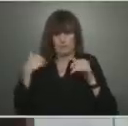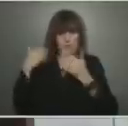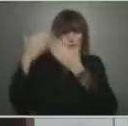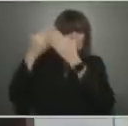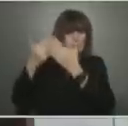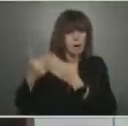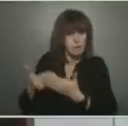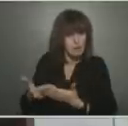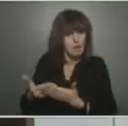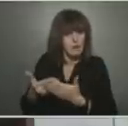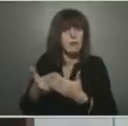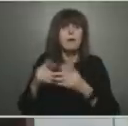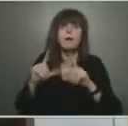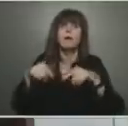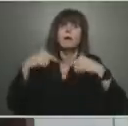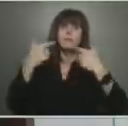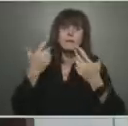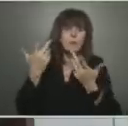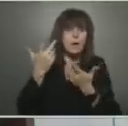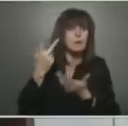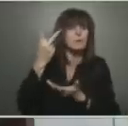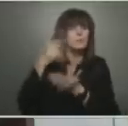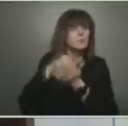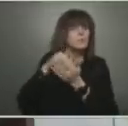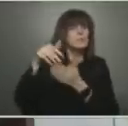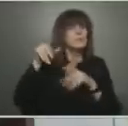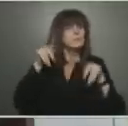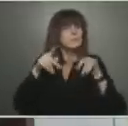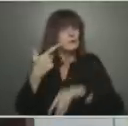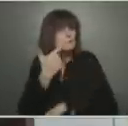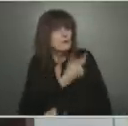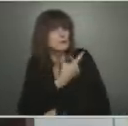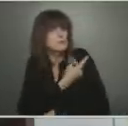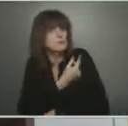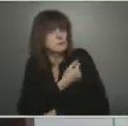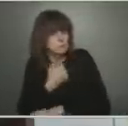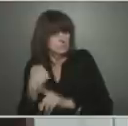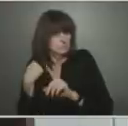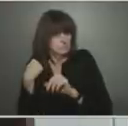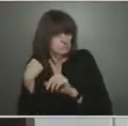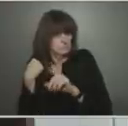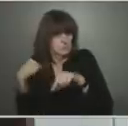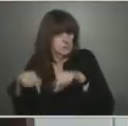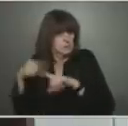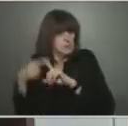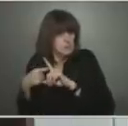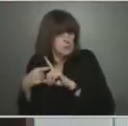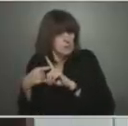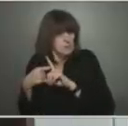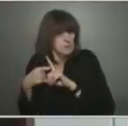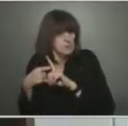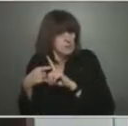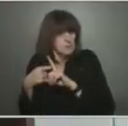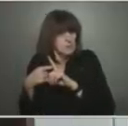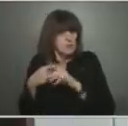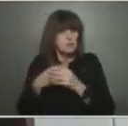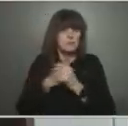million additional Ontarians got vaccinated since January 5th. And the additional protection that we have against